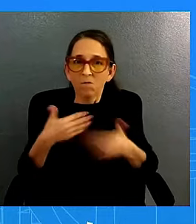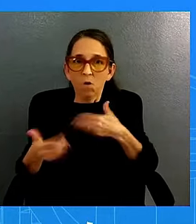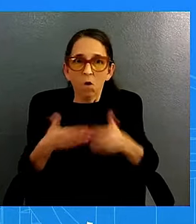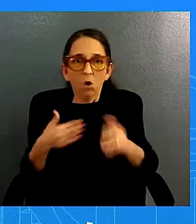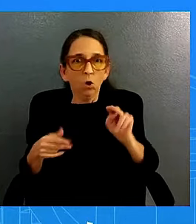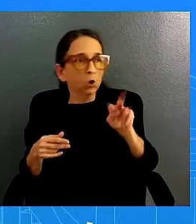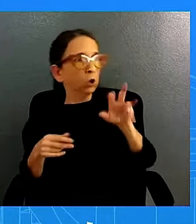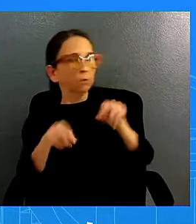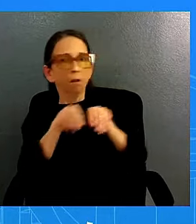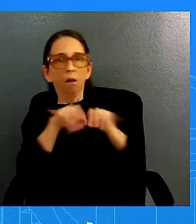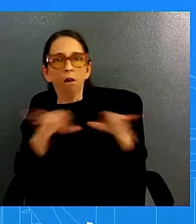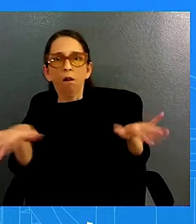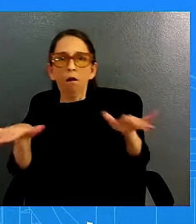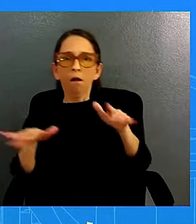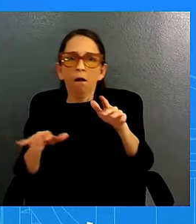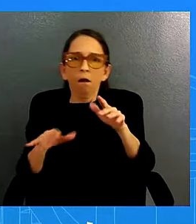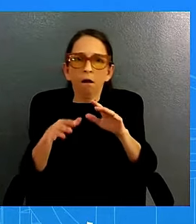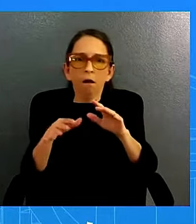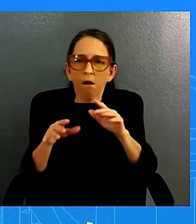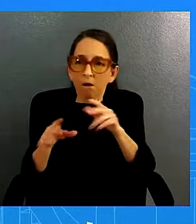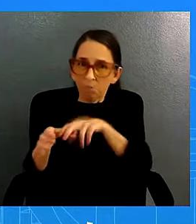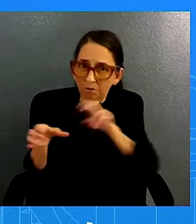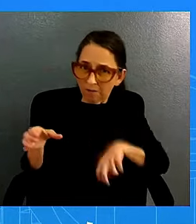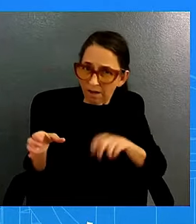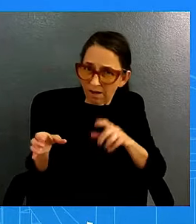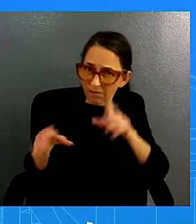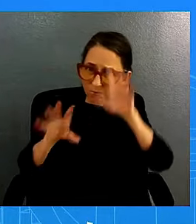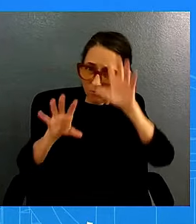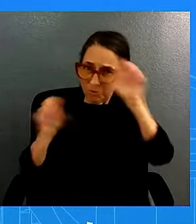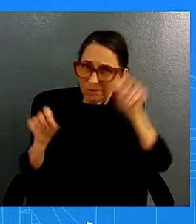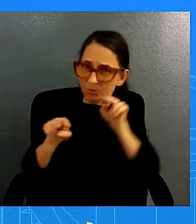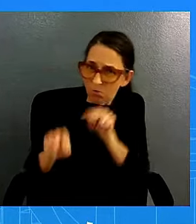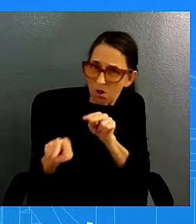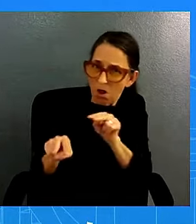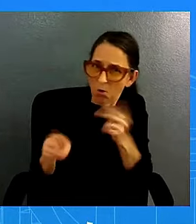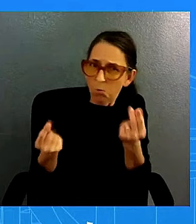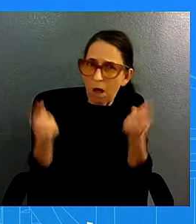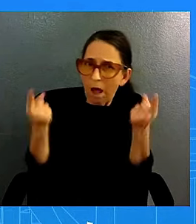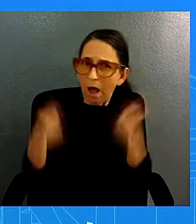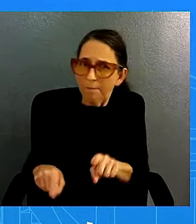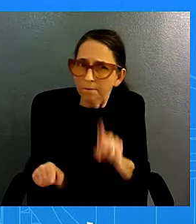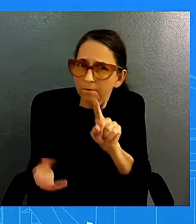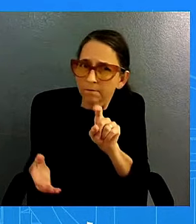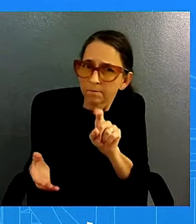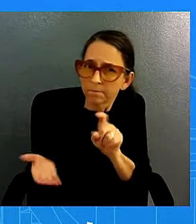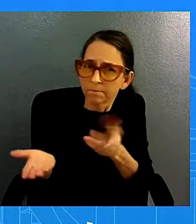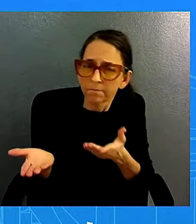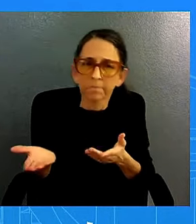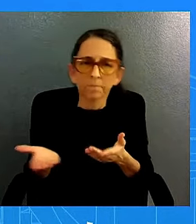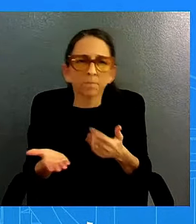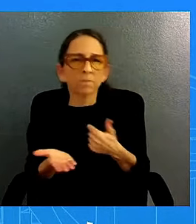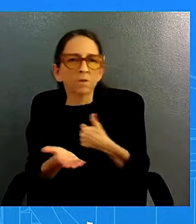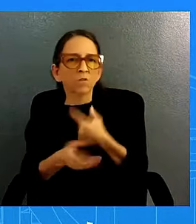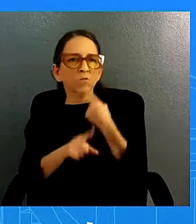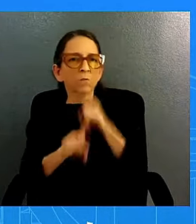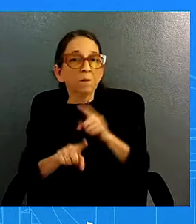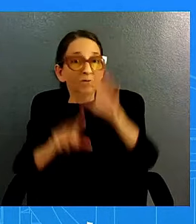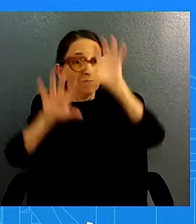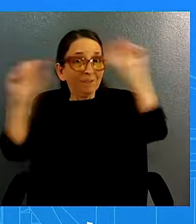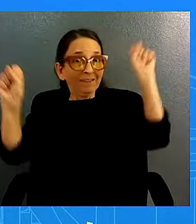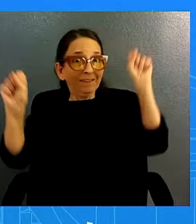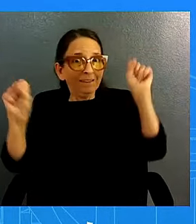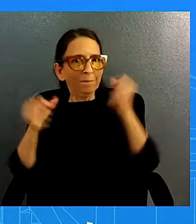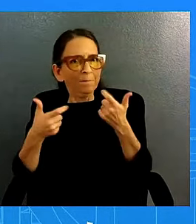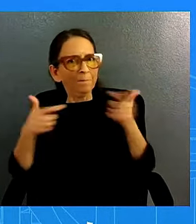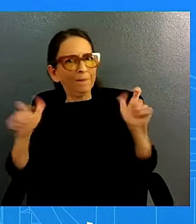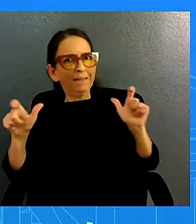tracking what's been going on there so as you know the president was making this really important economic speech i haven't had an opportunity to talk to him